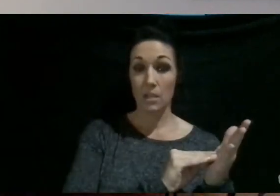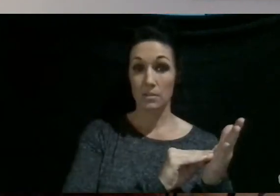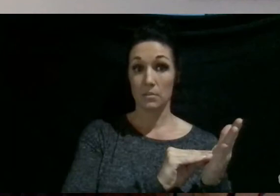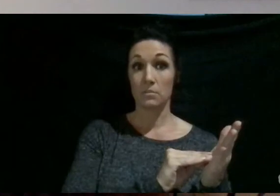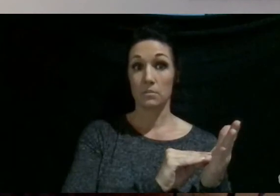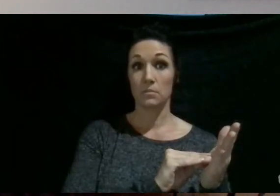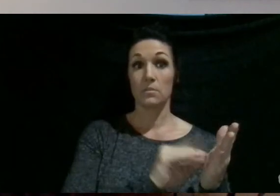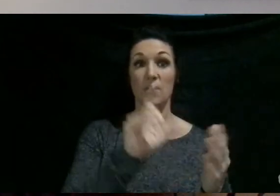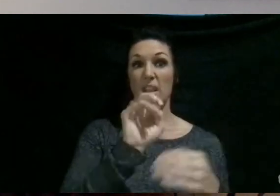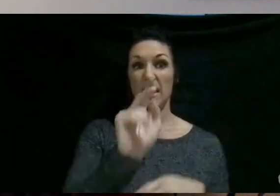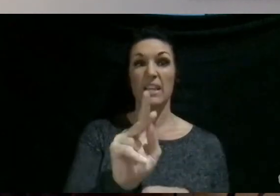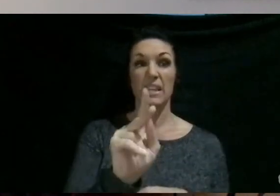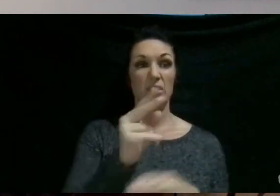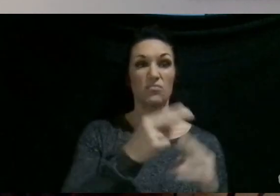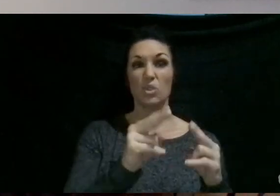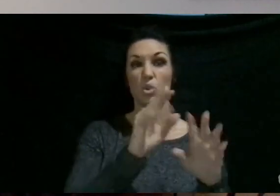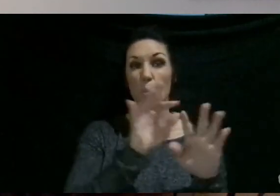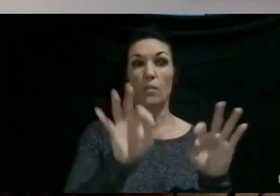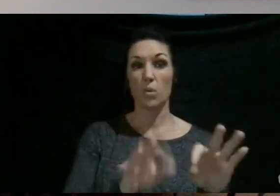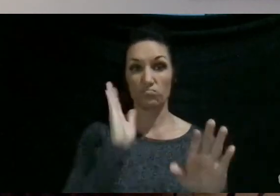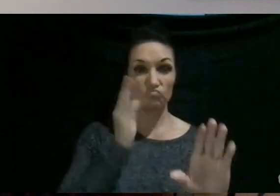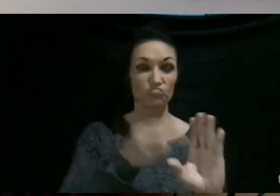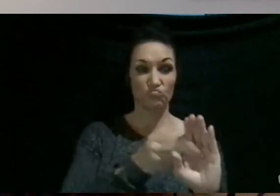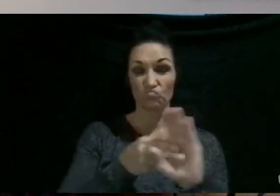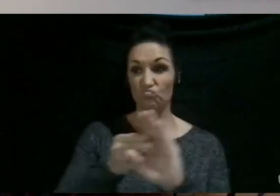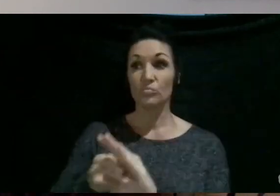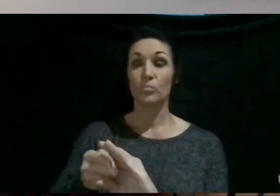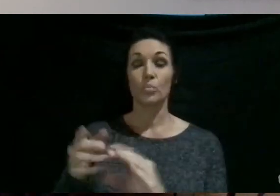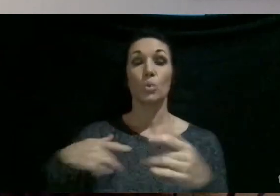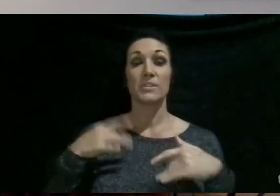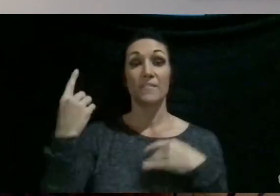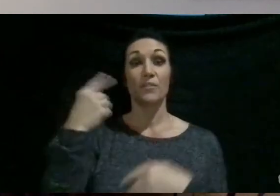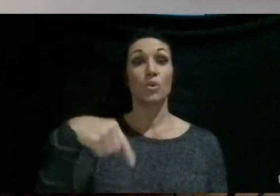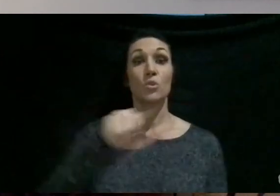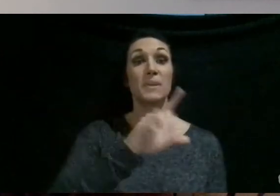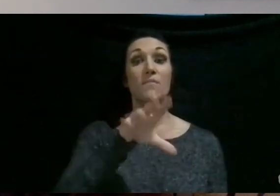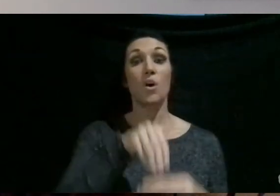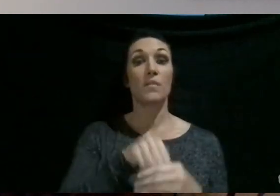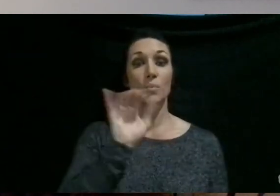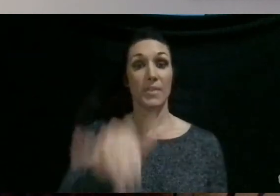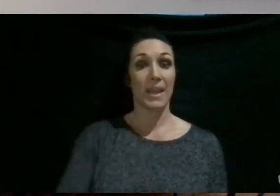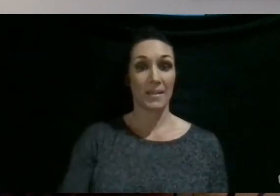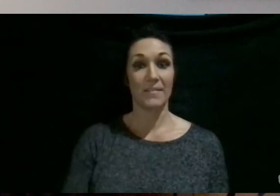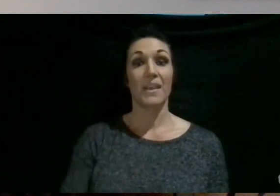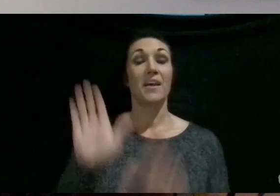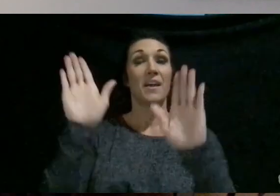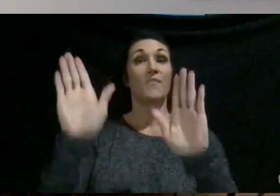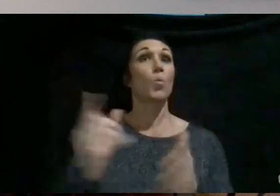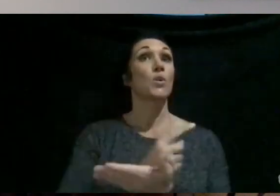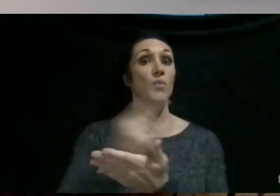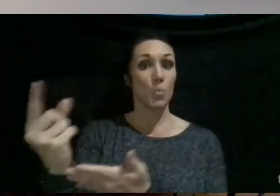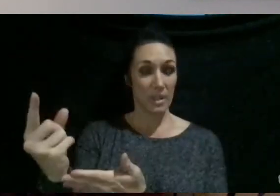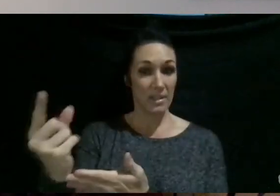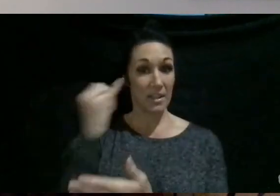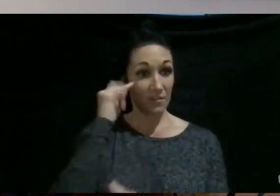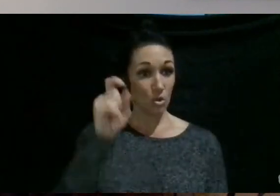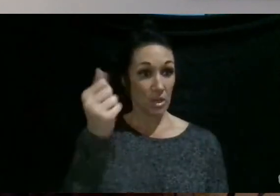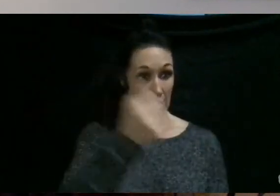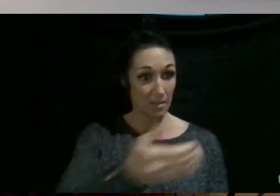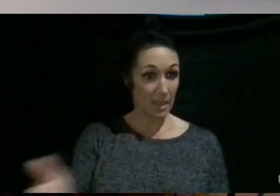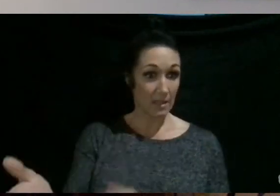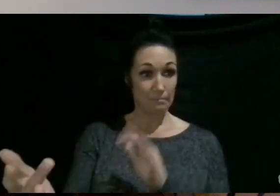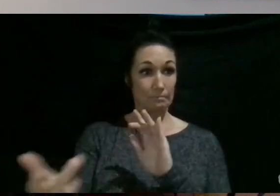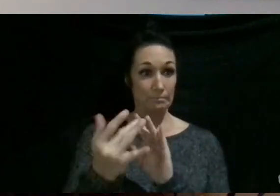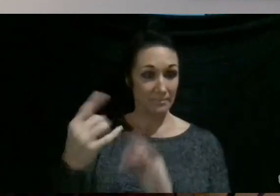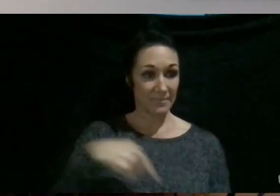link, and there's a short form, and we'll get you guys in a small group. We're so excited for you guys to be a part of something like this. Have a wonderful week. If you need anything, reach out.